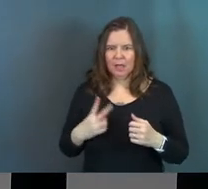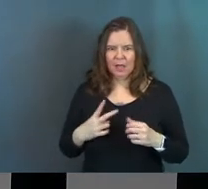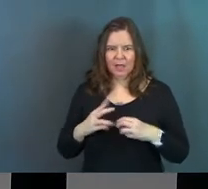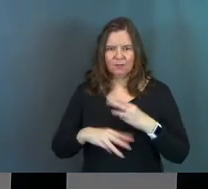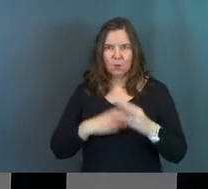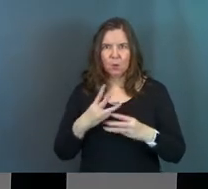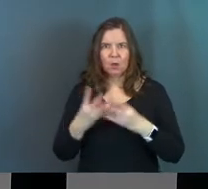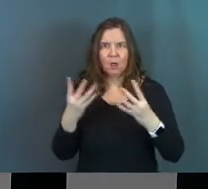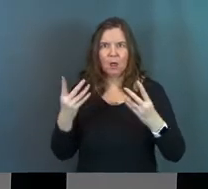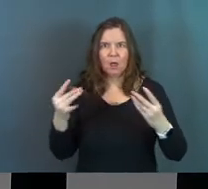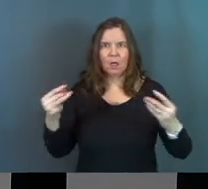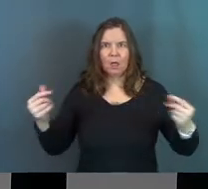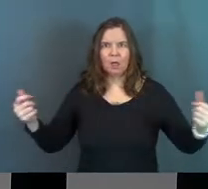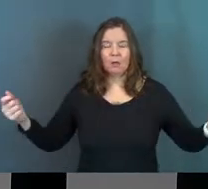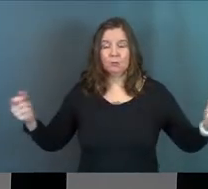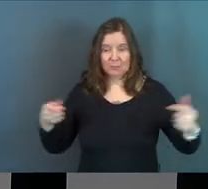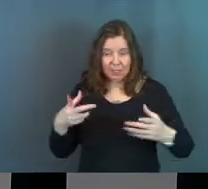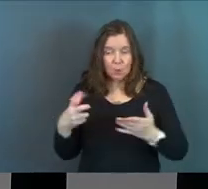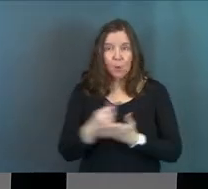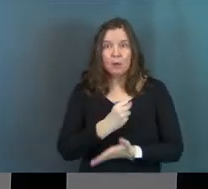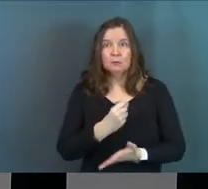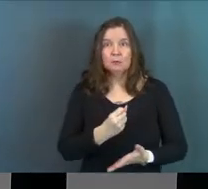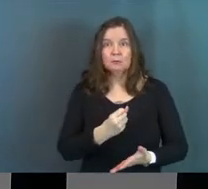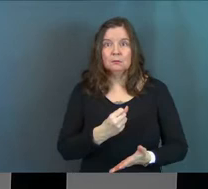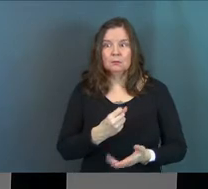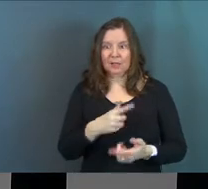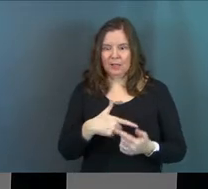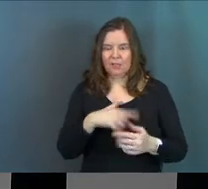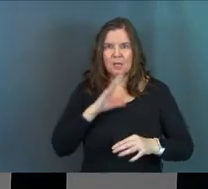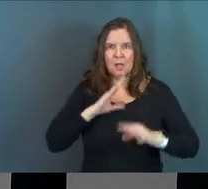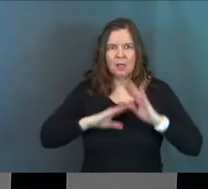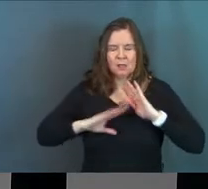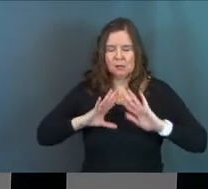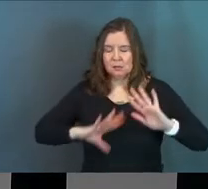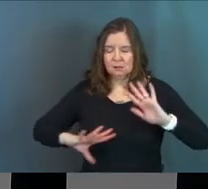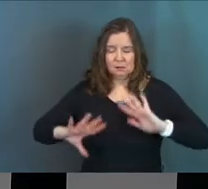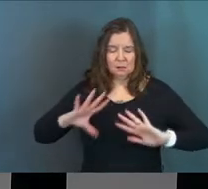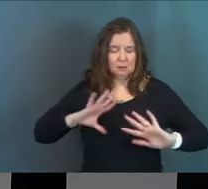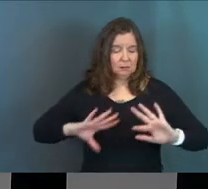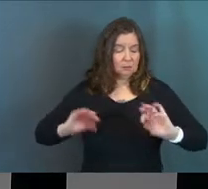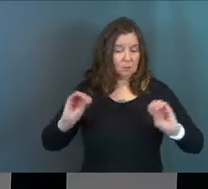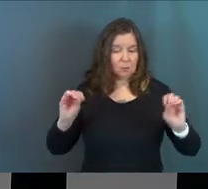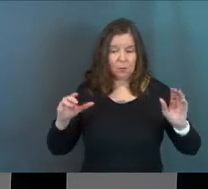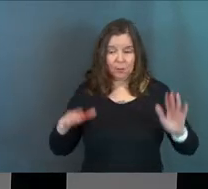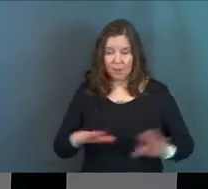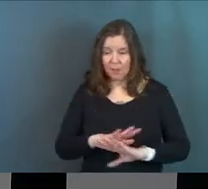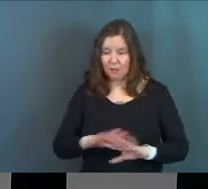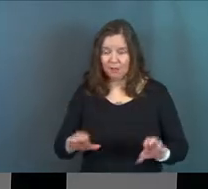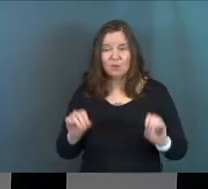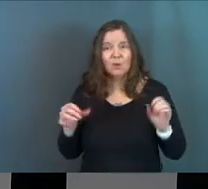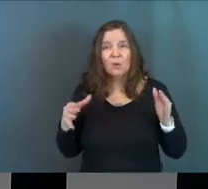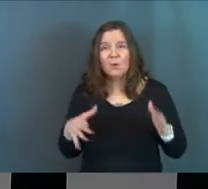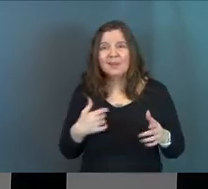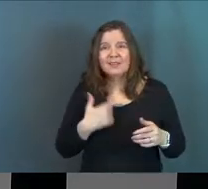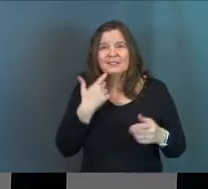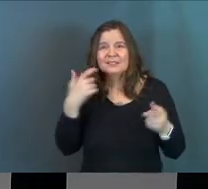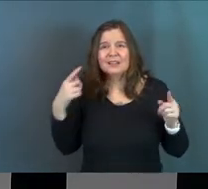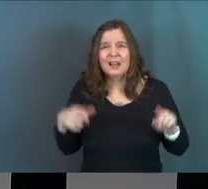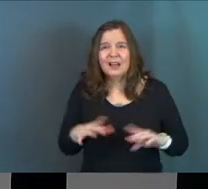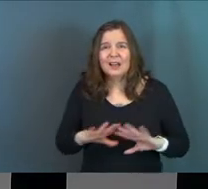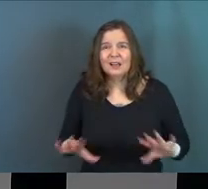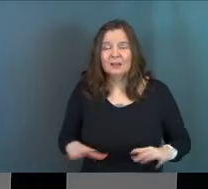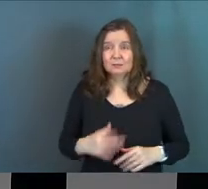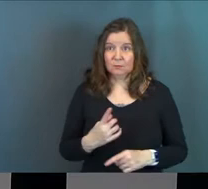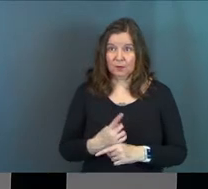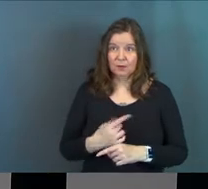half the world, half the world just, he won. And there's frustration and you're like, no way. There's no way that that just happened.